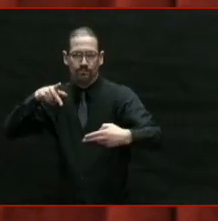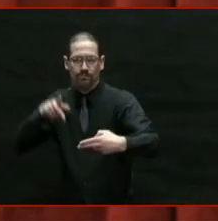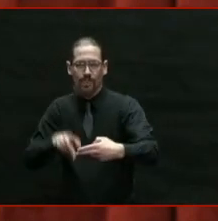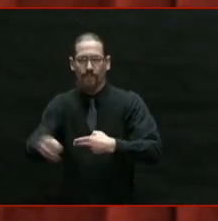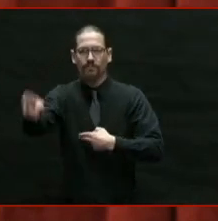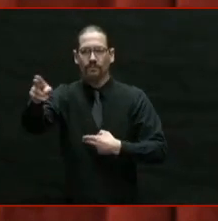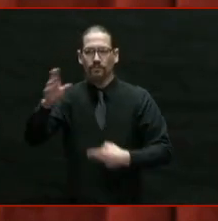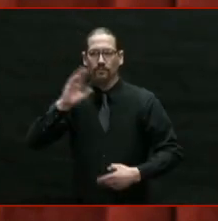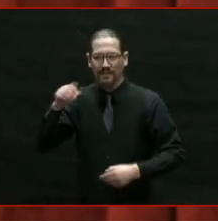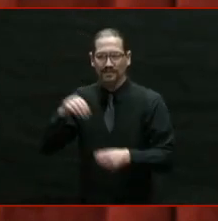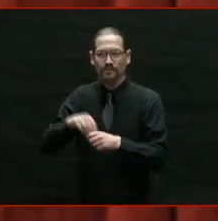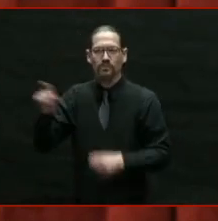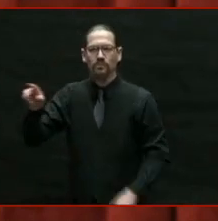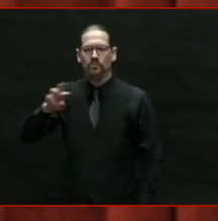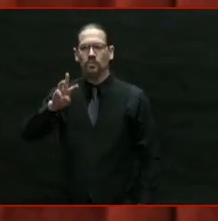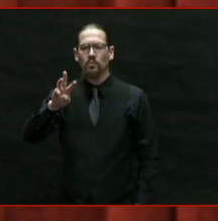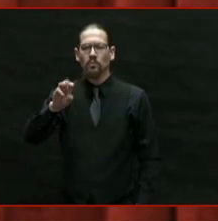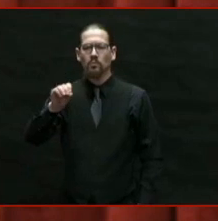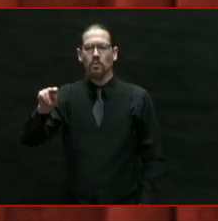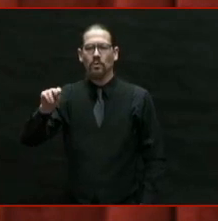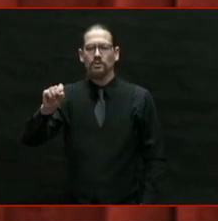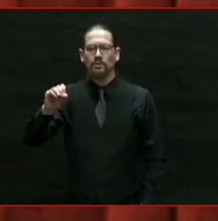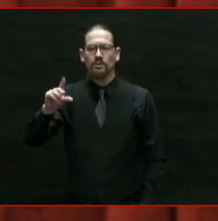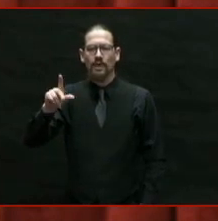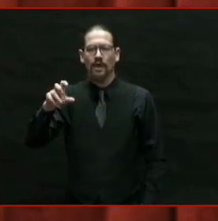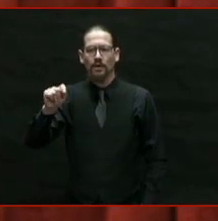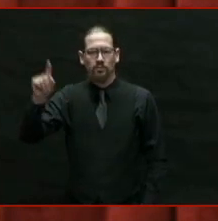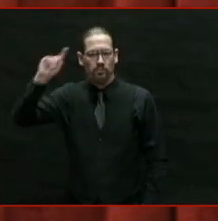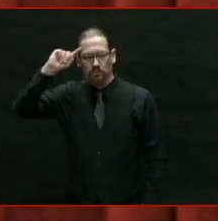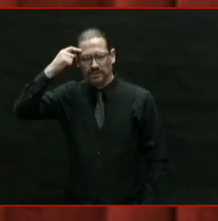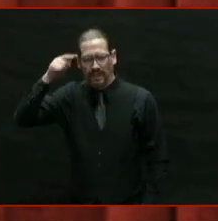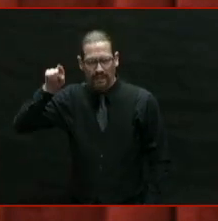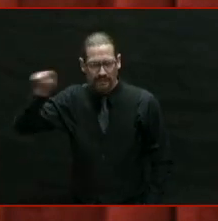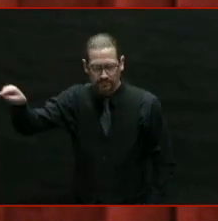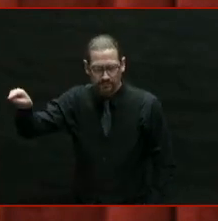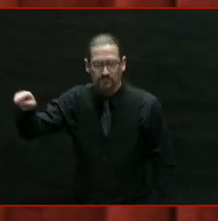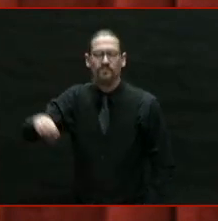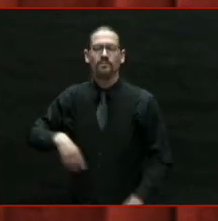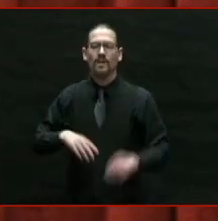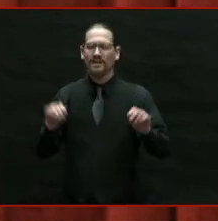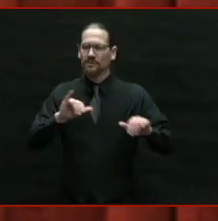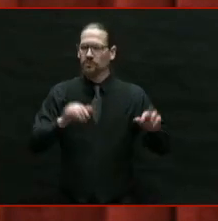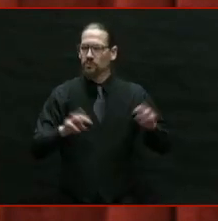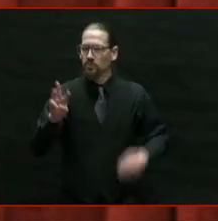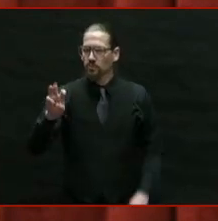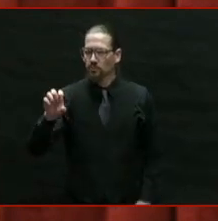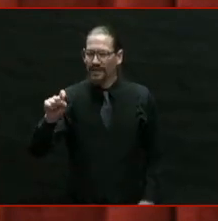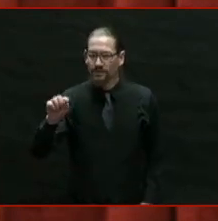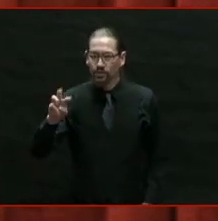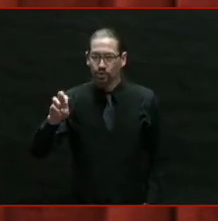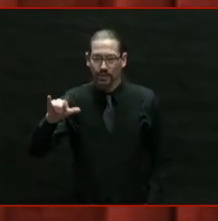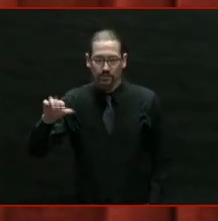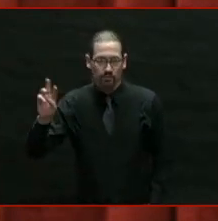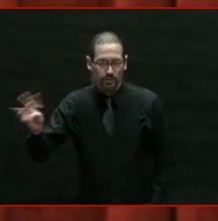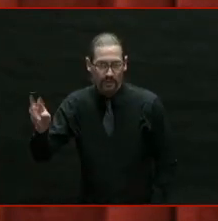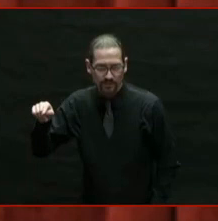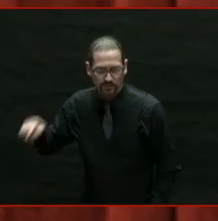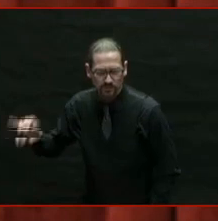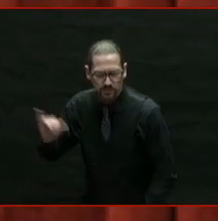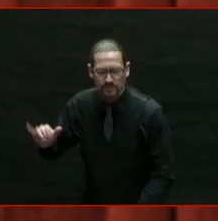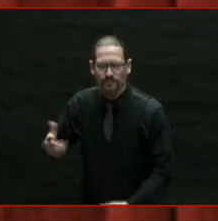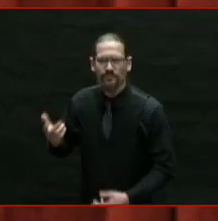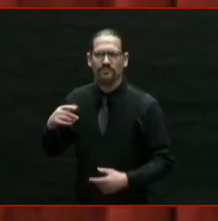building on the successful model that we've used in Westerly, which has already given over 3,000 Rhode